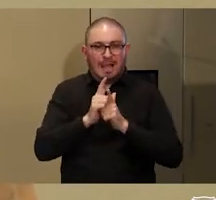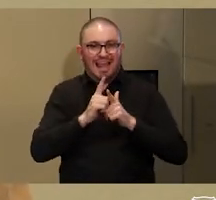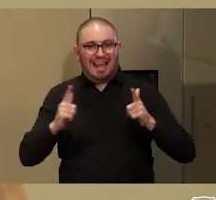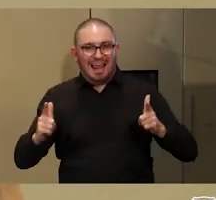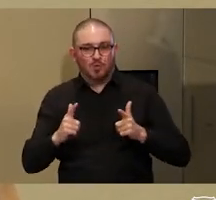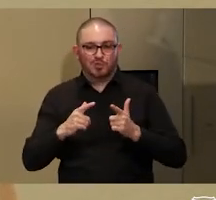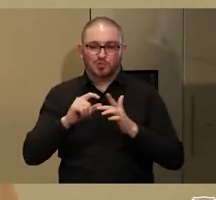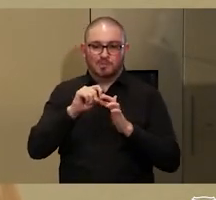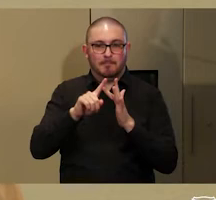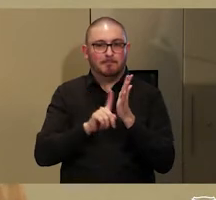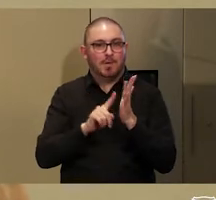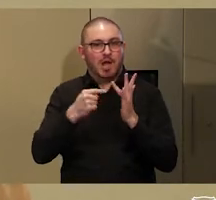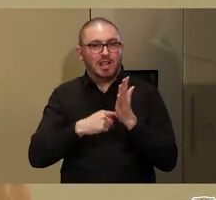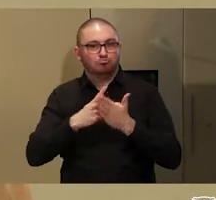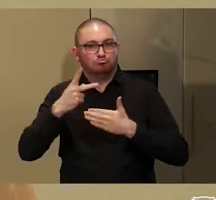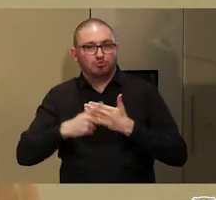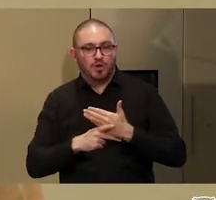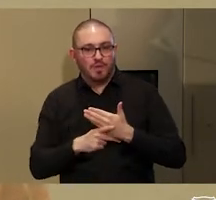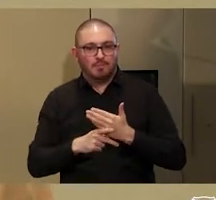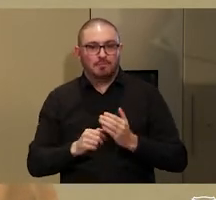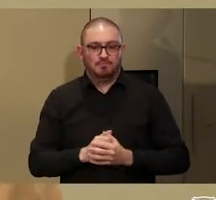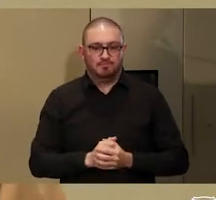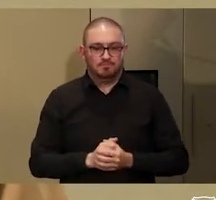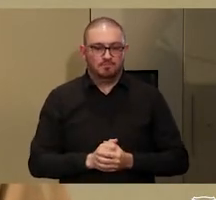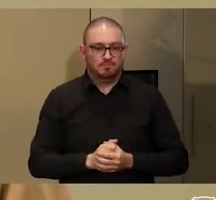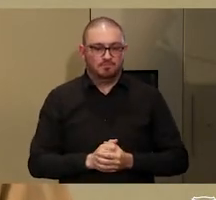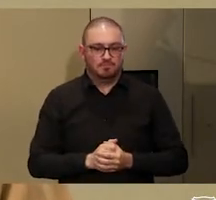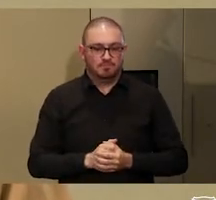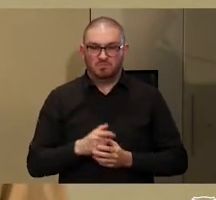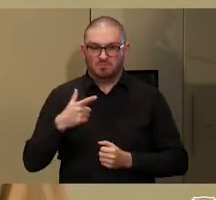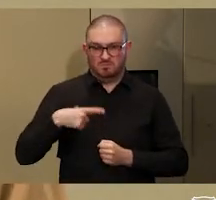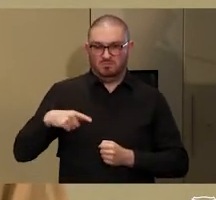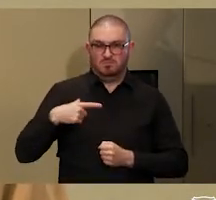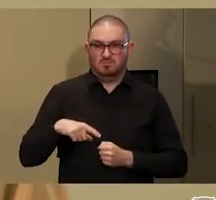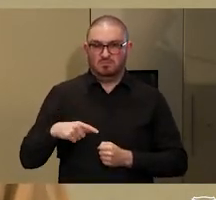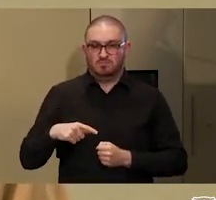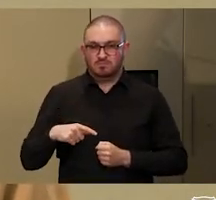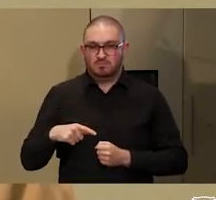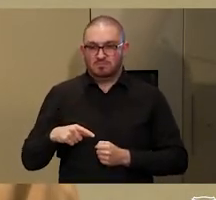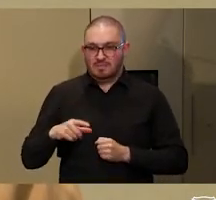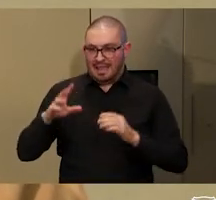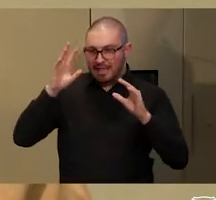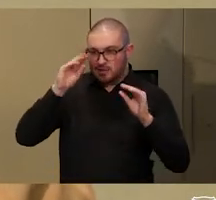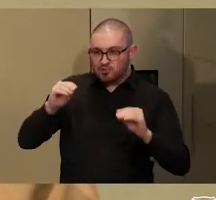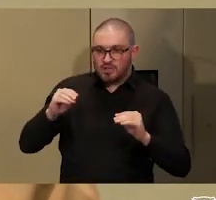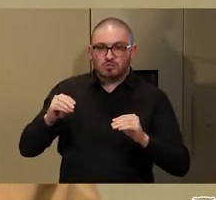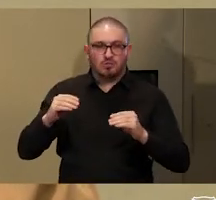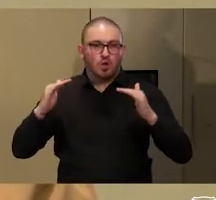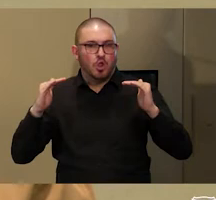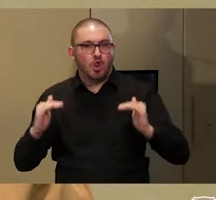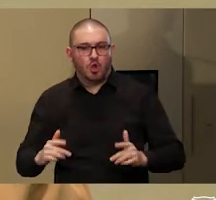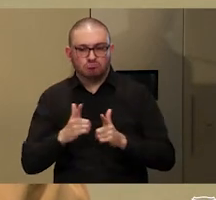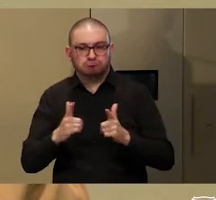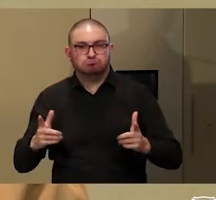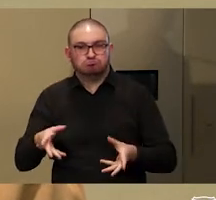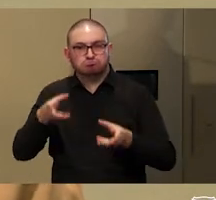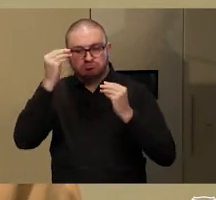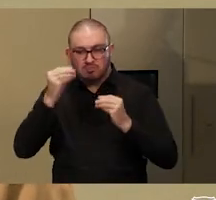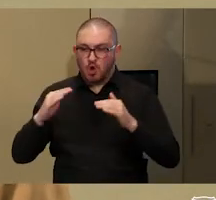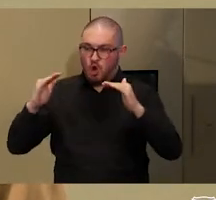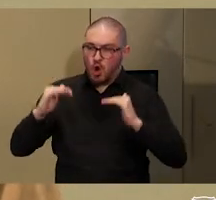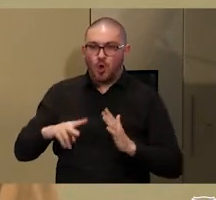in response to very low levels of educational attainment, including extremely poor reading